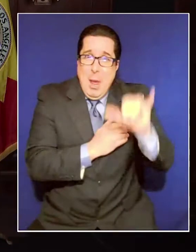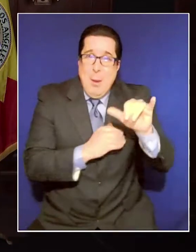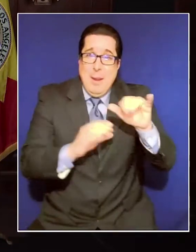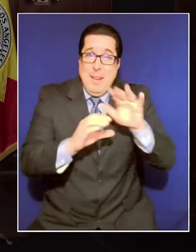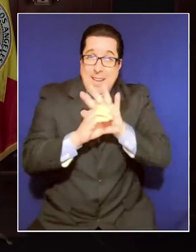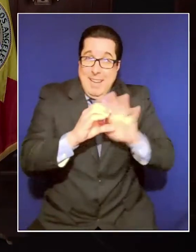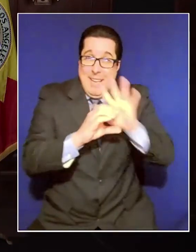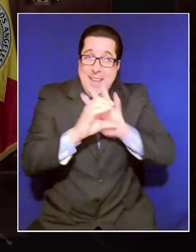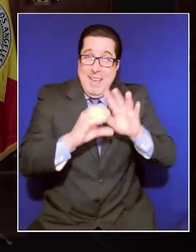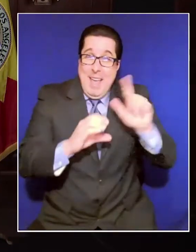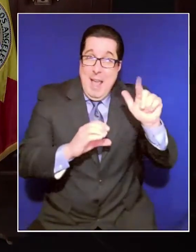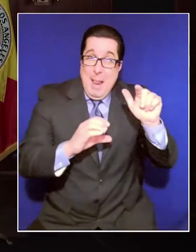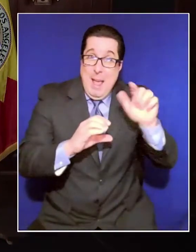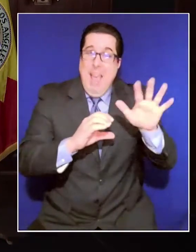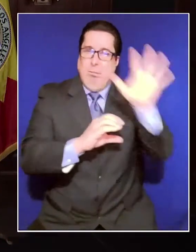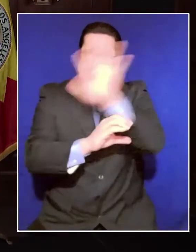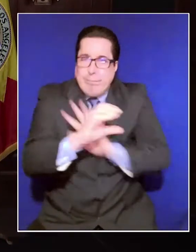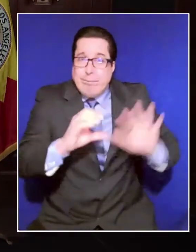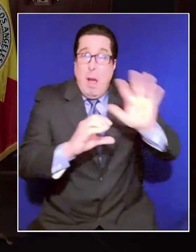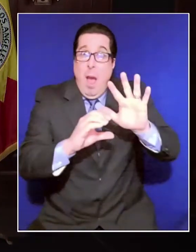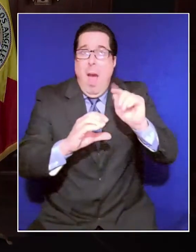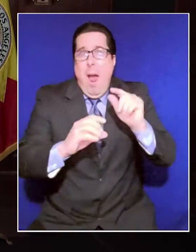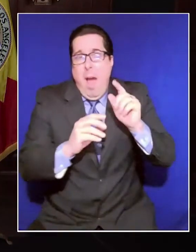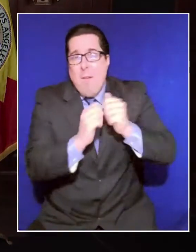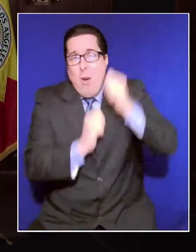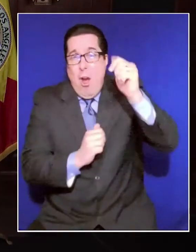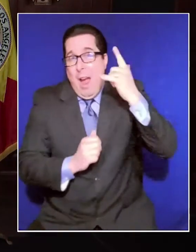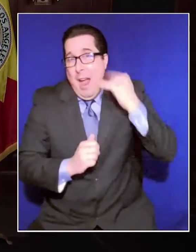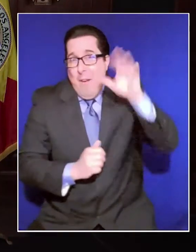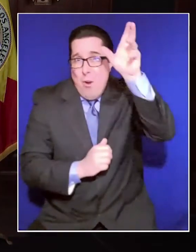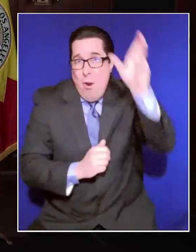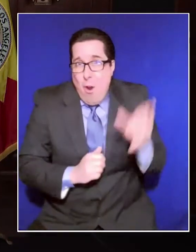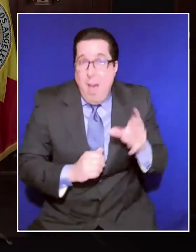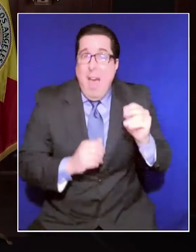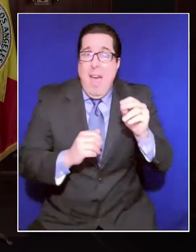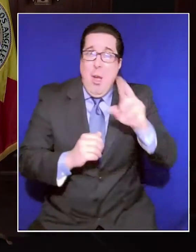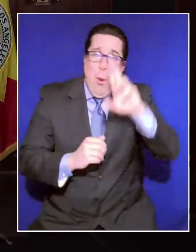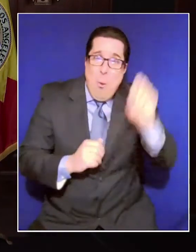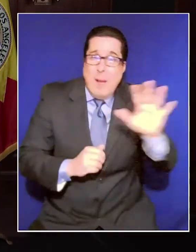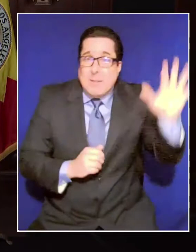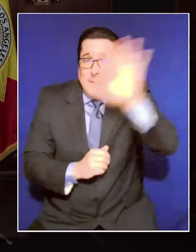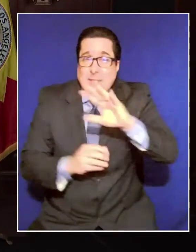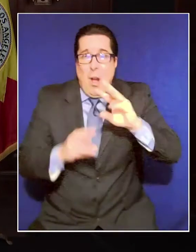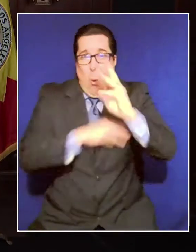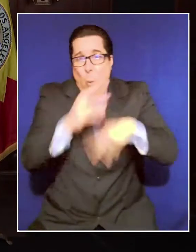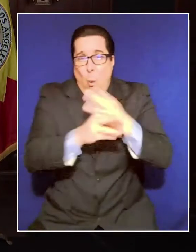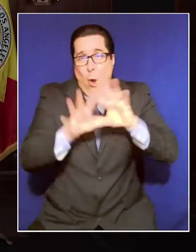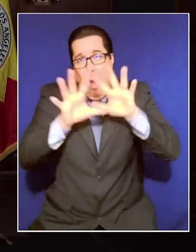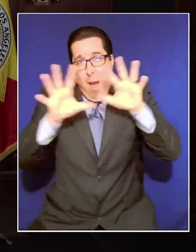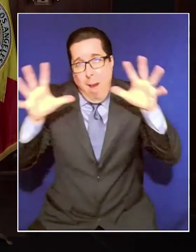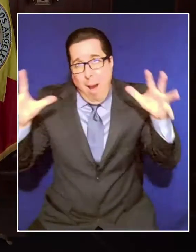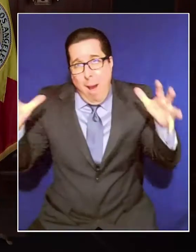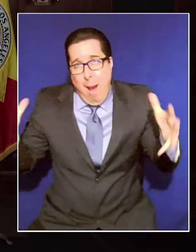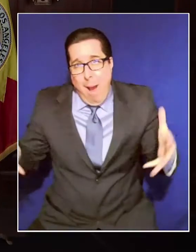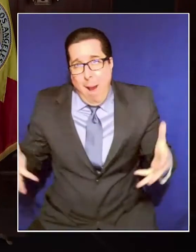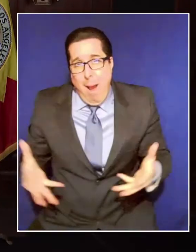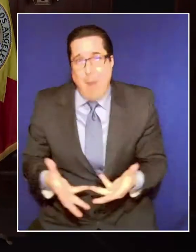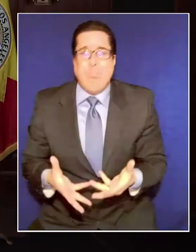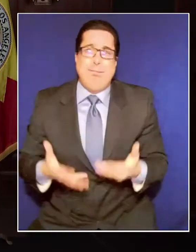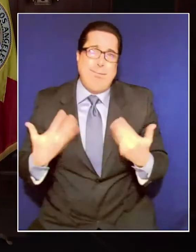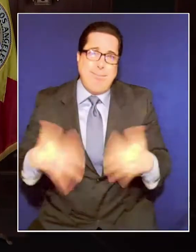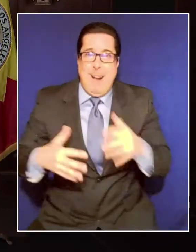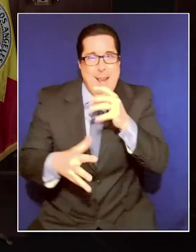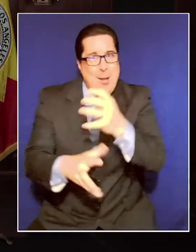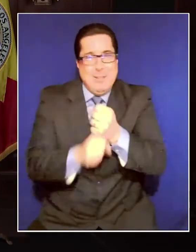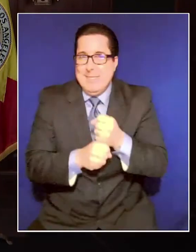nations around the world, simply don't have enough vaccine to meet the supply. We're vaccinating people faster